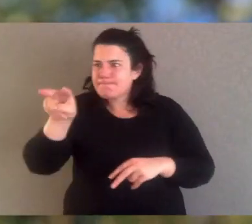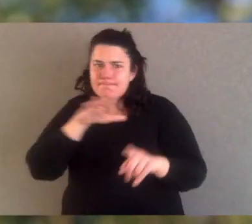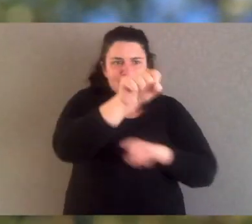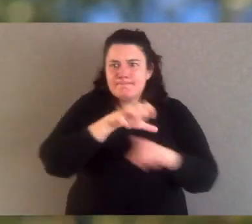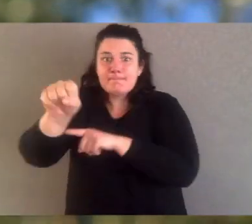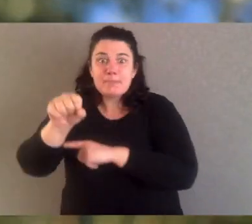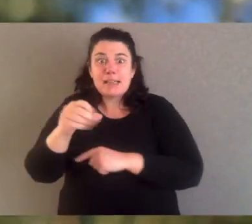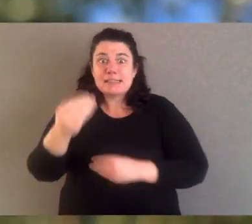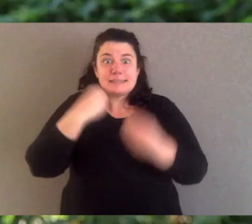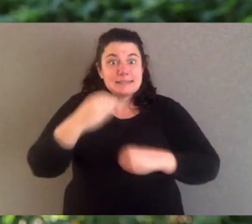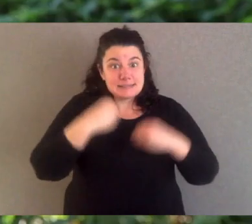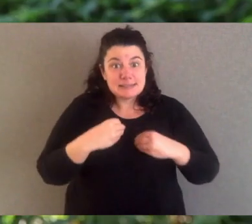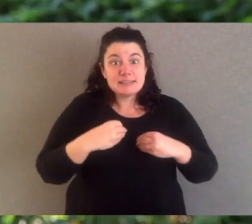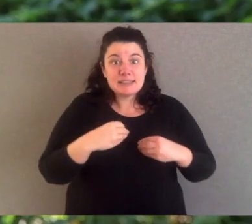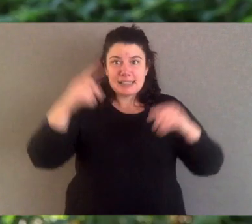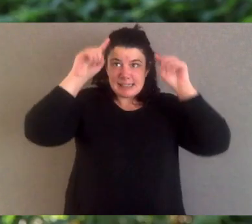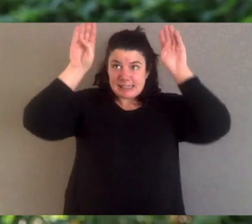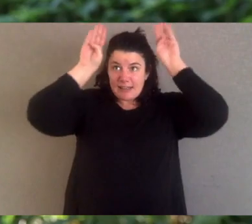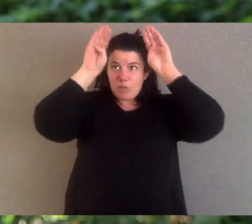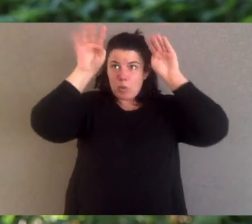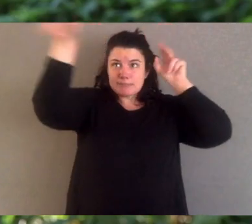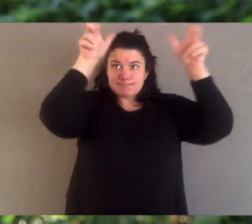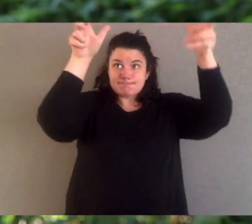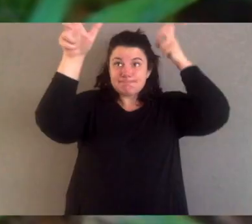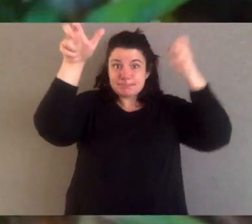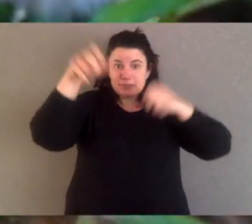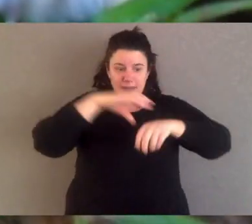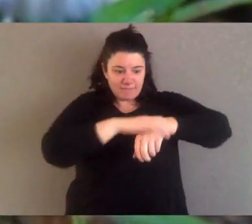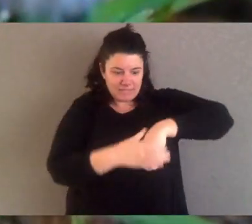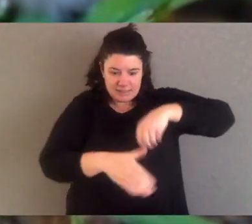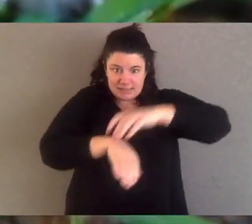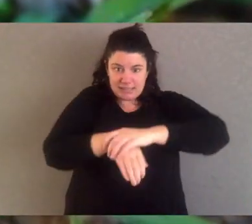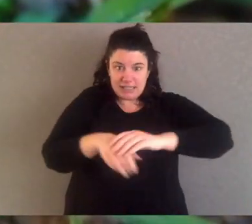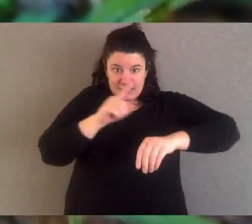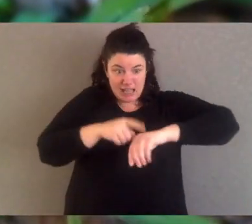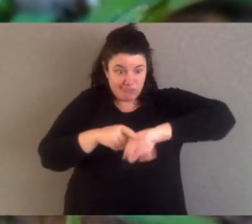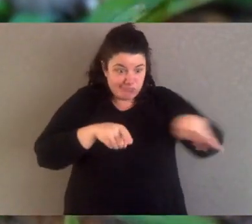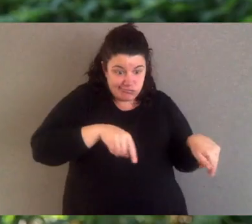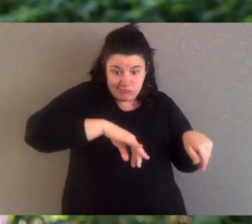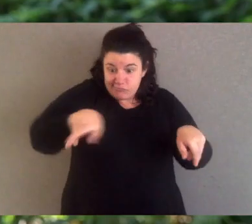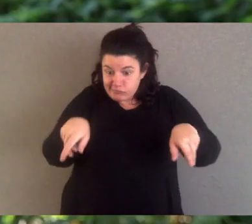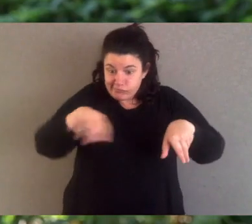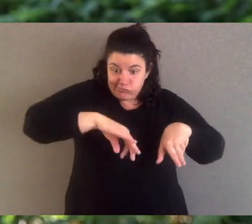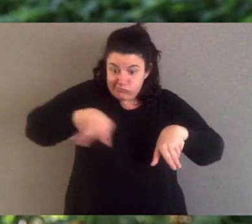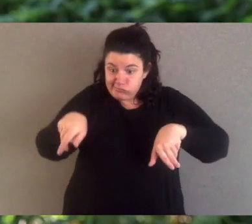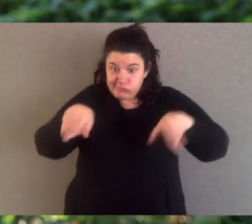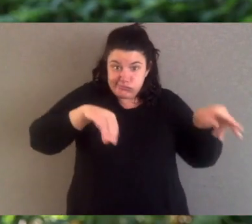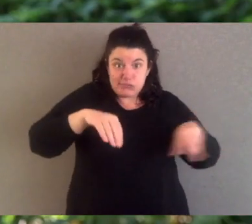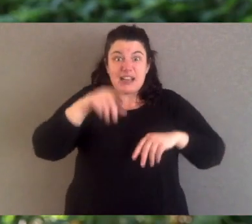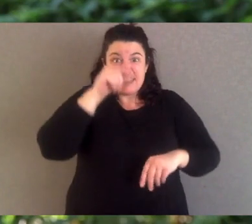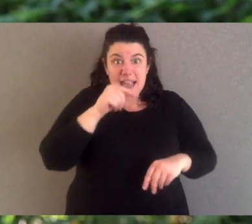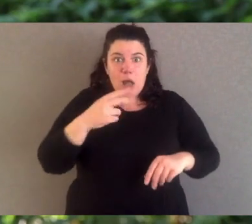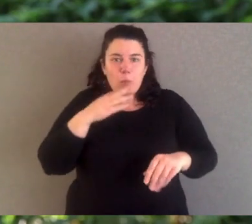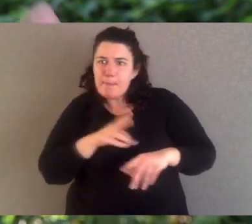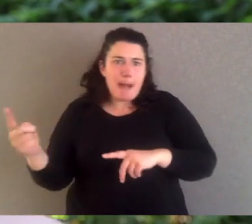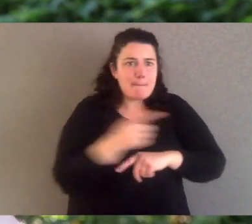face forward. The cuffs down on their feet can rotate only 180 degrees and that's just for agility when hunting. Domestic dogs